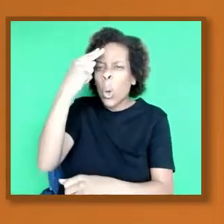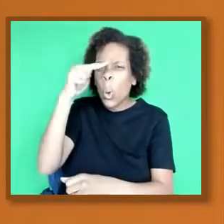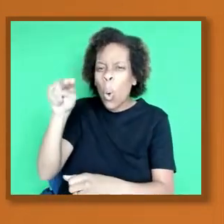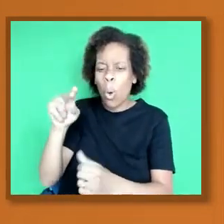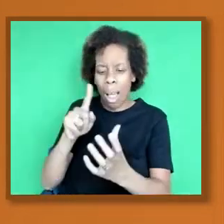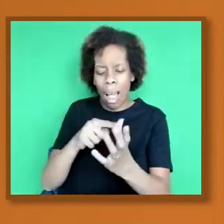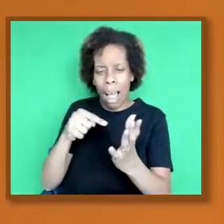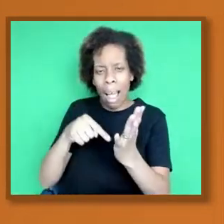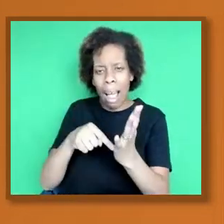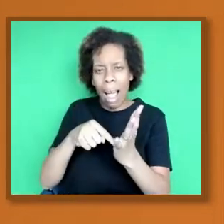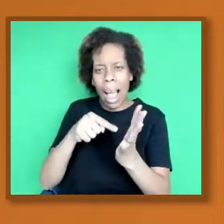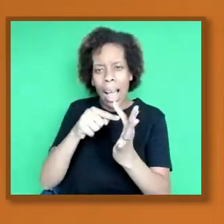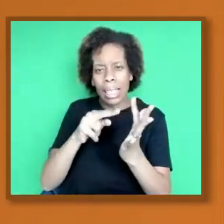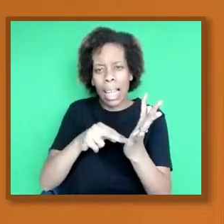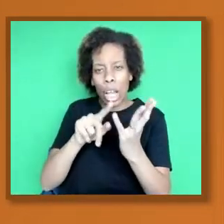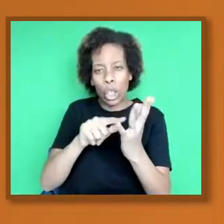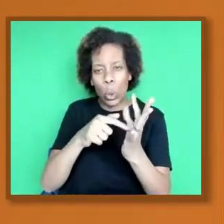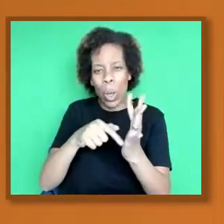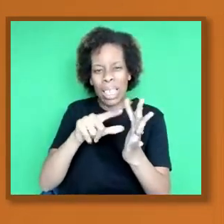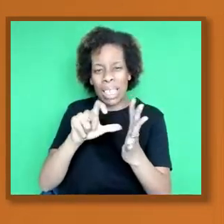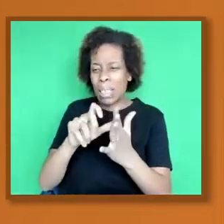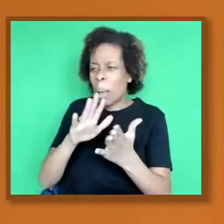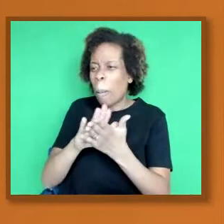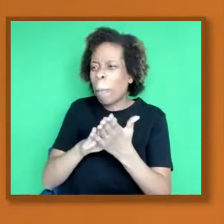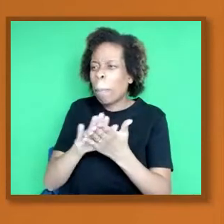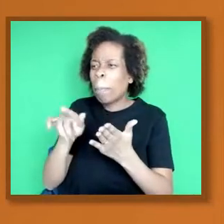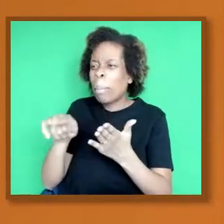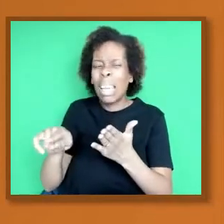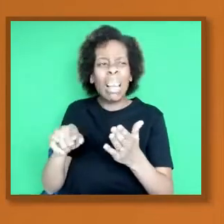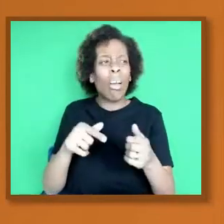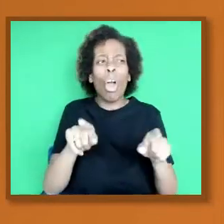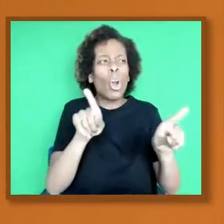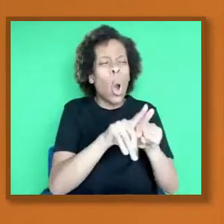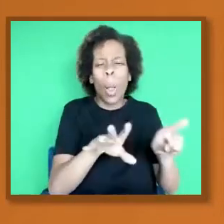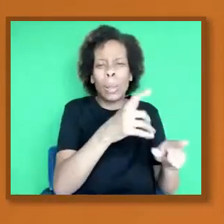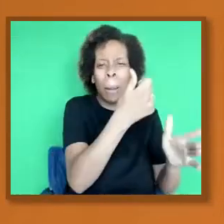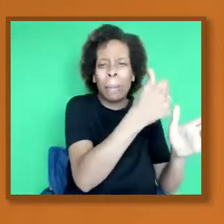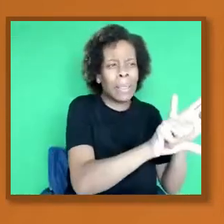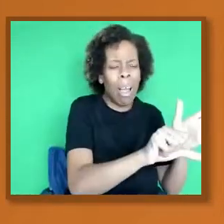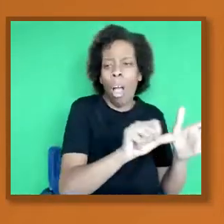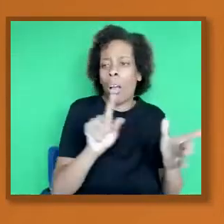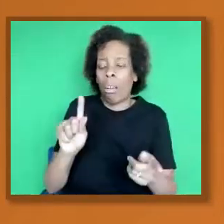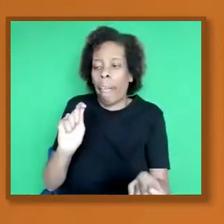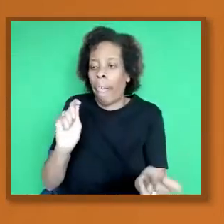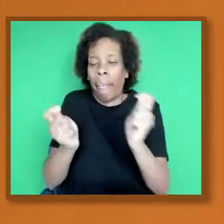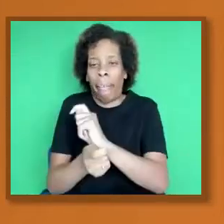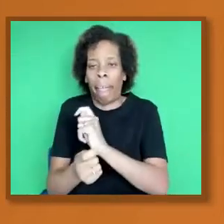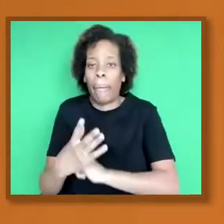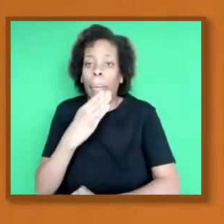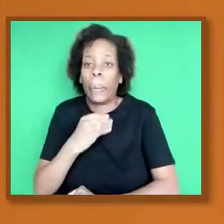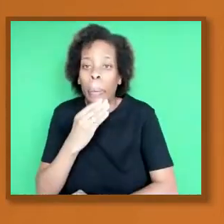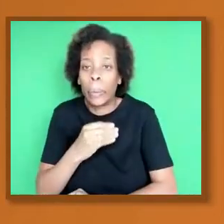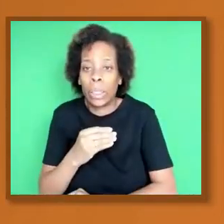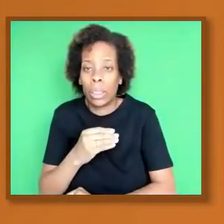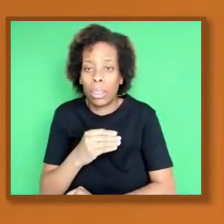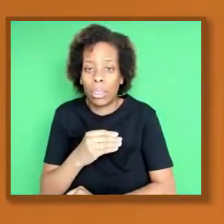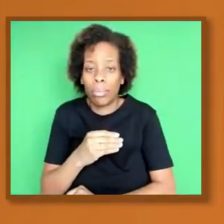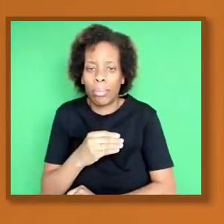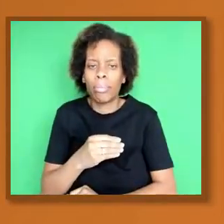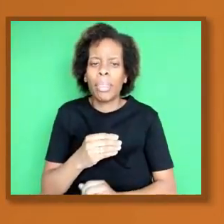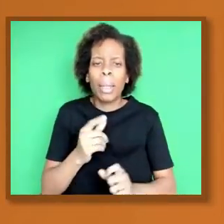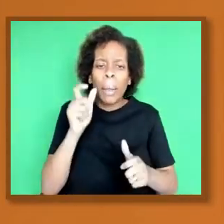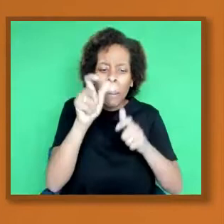concern was, that even in patients who are immunocompromised, would you still want to give a live vaccine? And